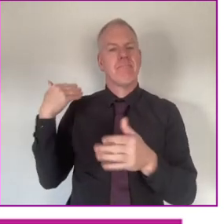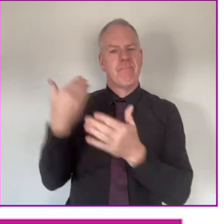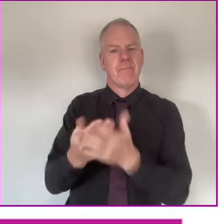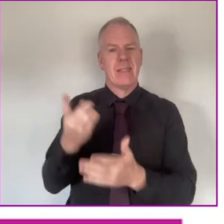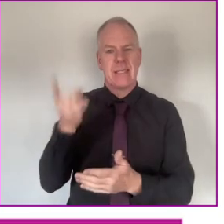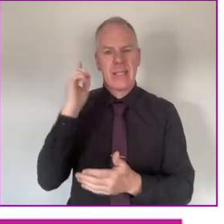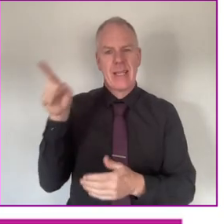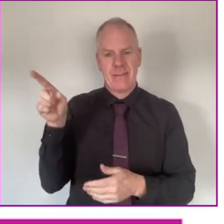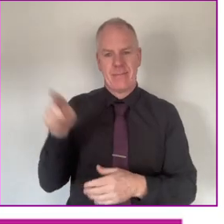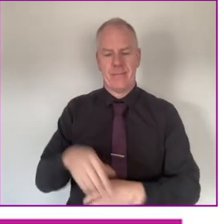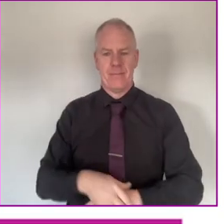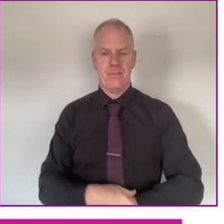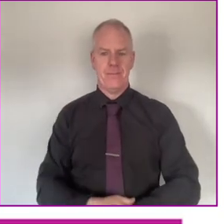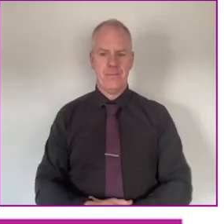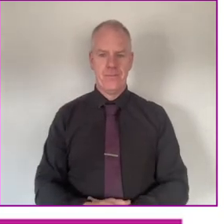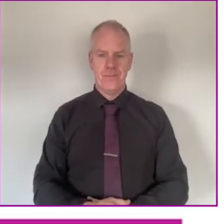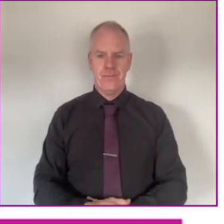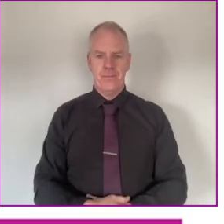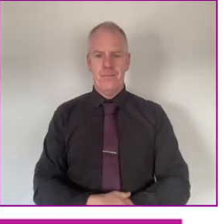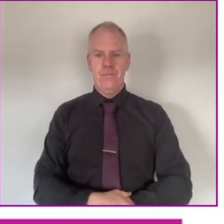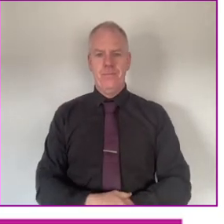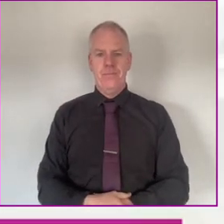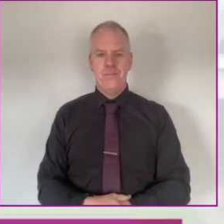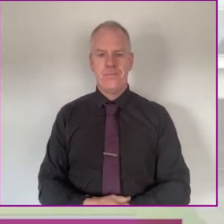about what we have done. Grant.